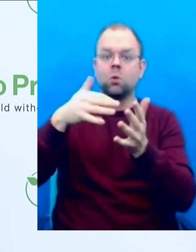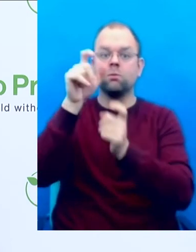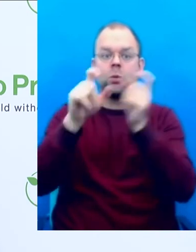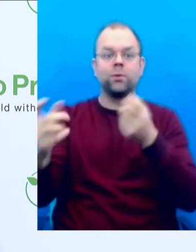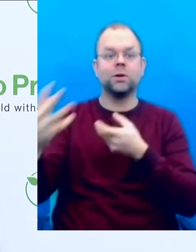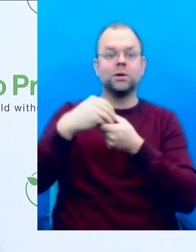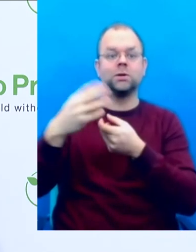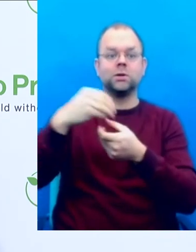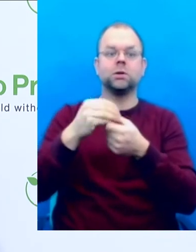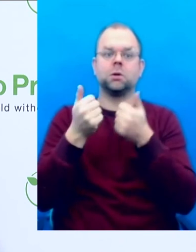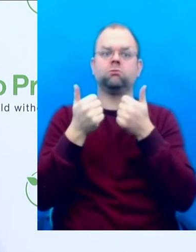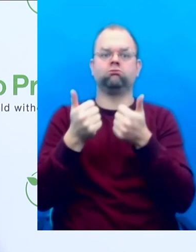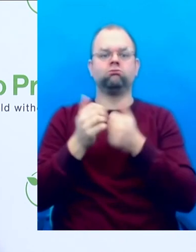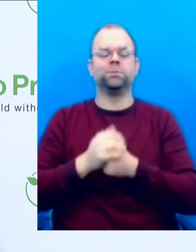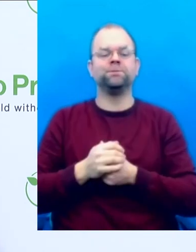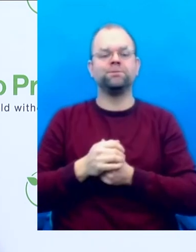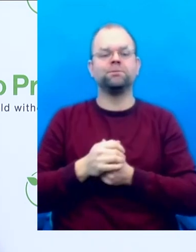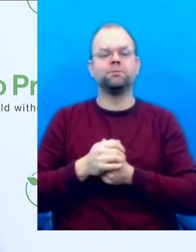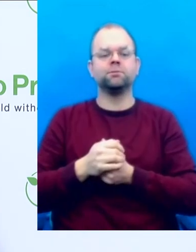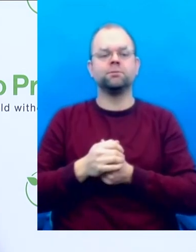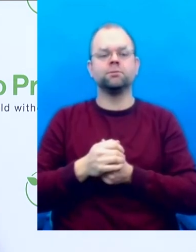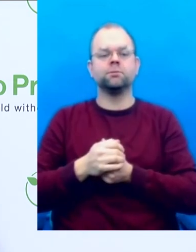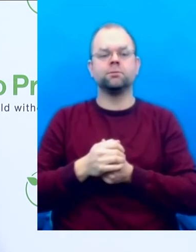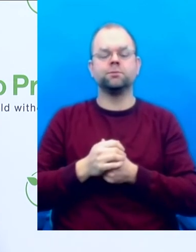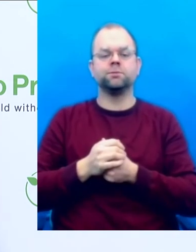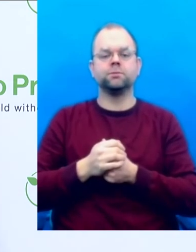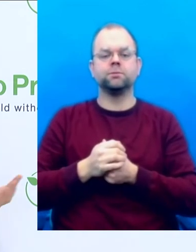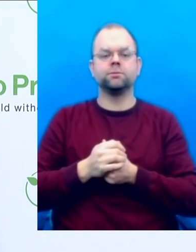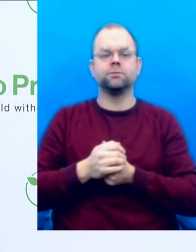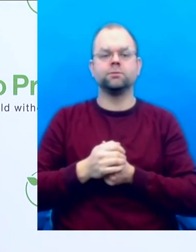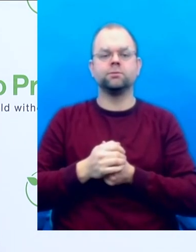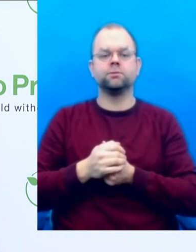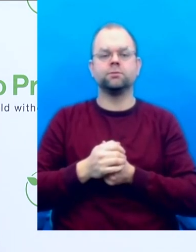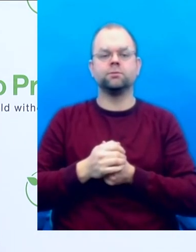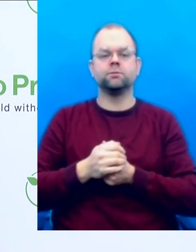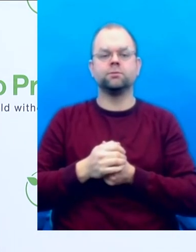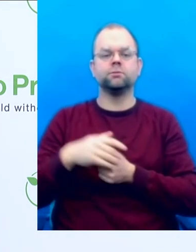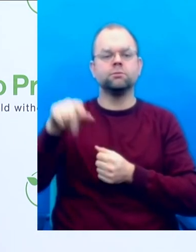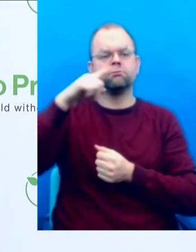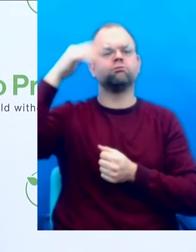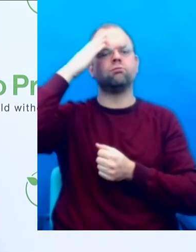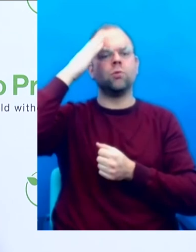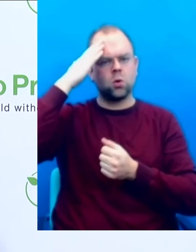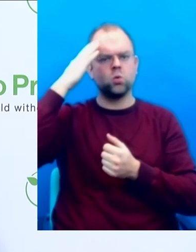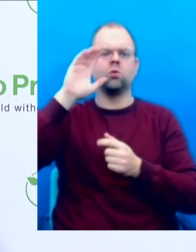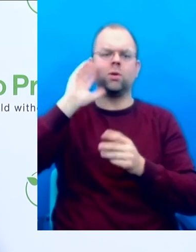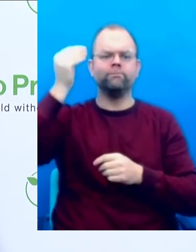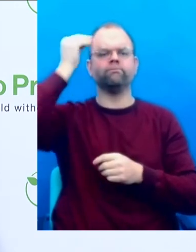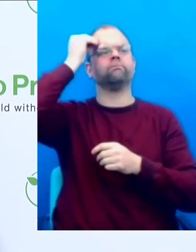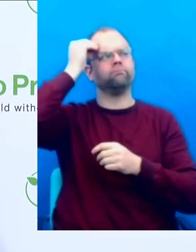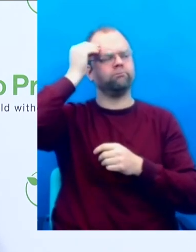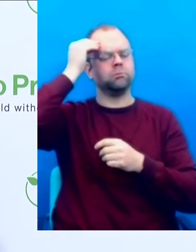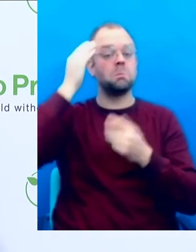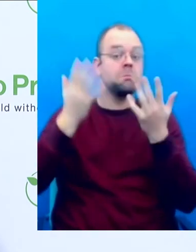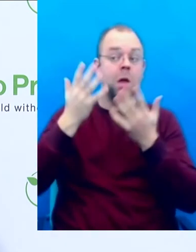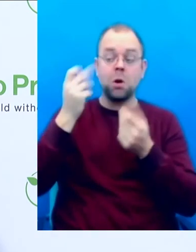But let me come in here with a few questions that will come in from the chat, but also from me personally. So,